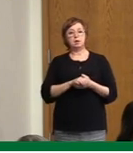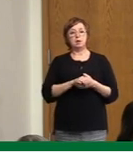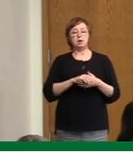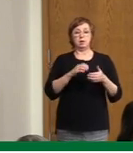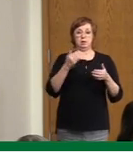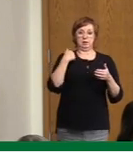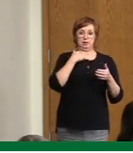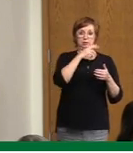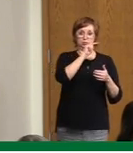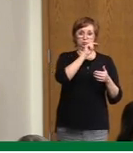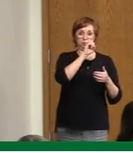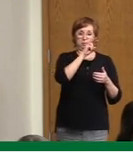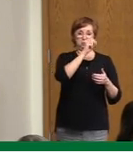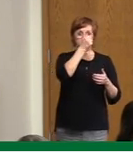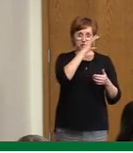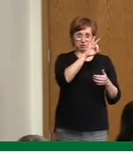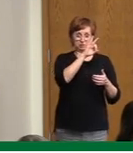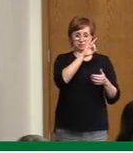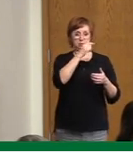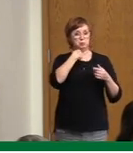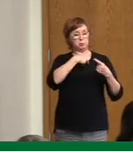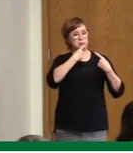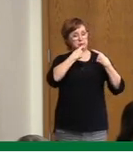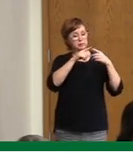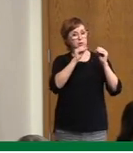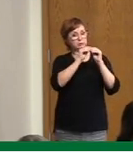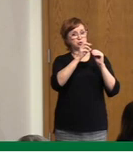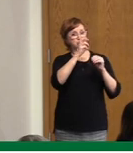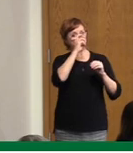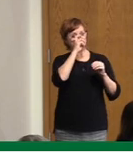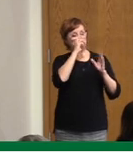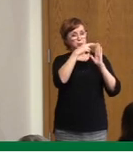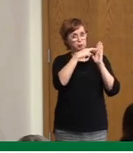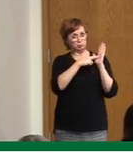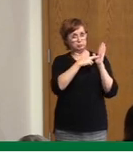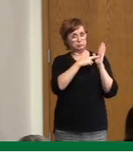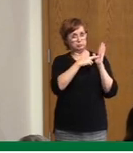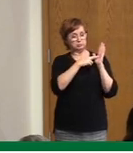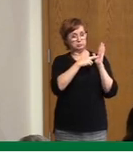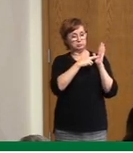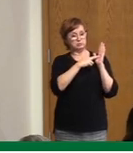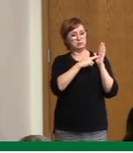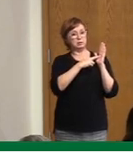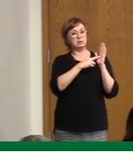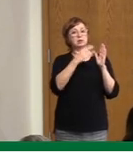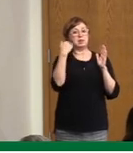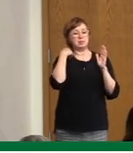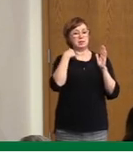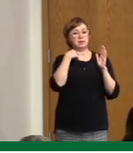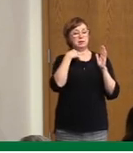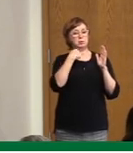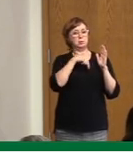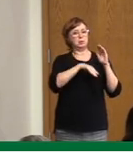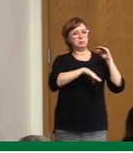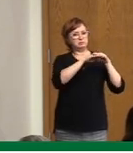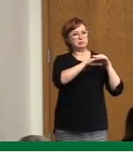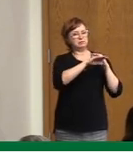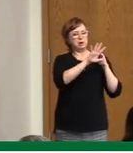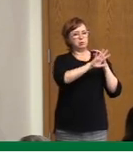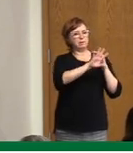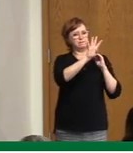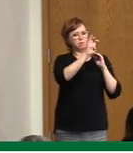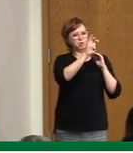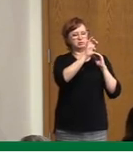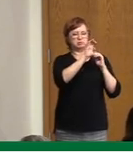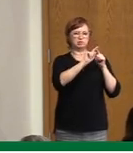are having an impact. And instead of seeing 400, 500 cases a day, we are seeing around that 250 on average a day. So